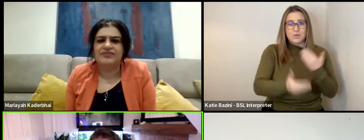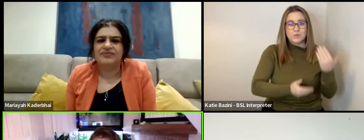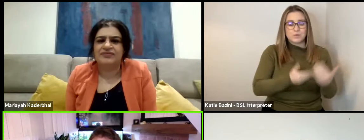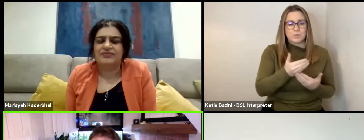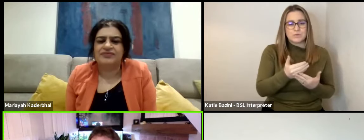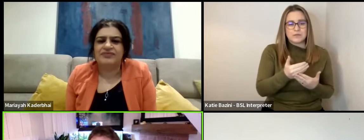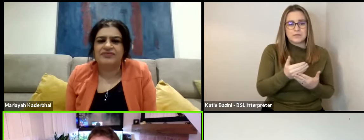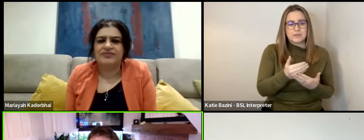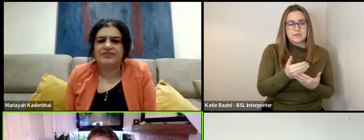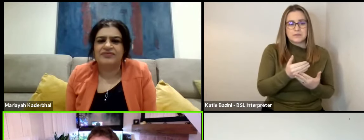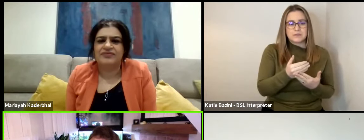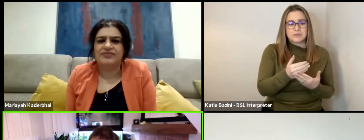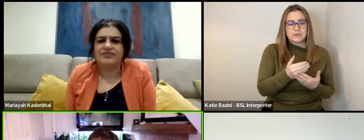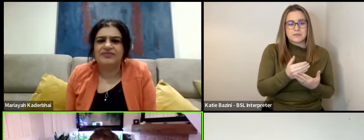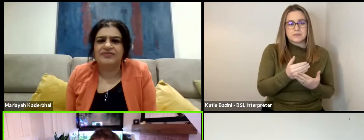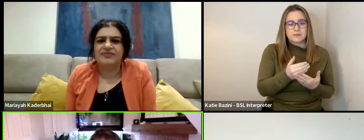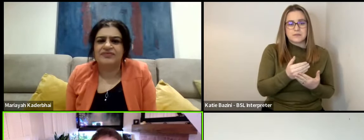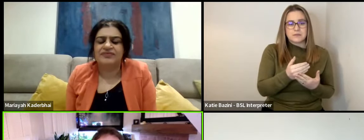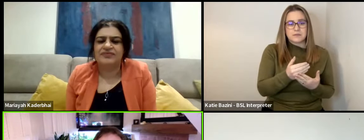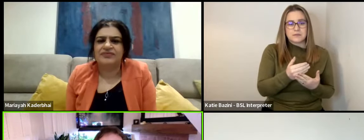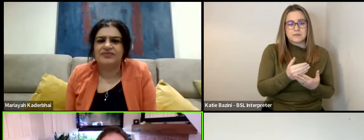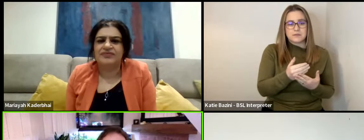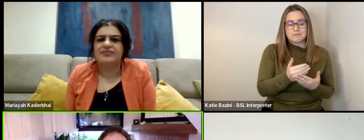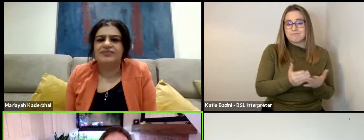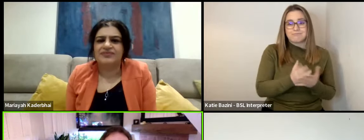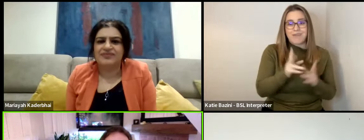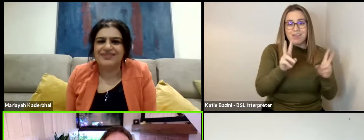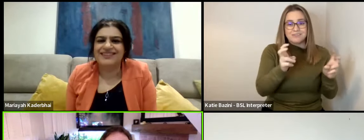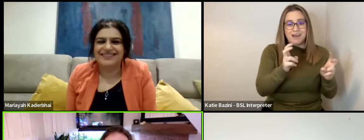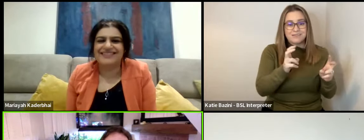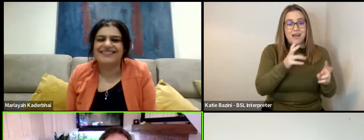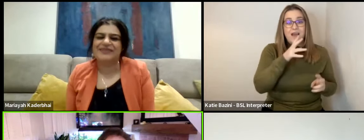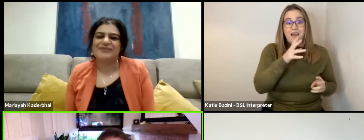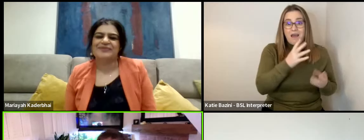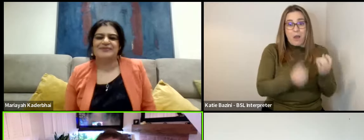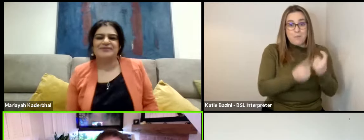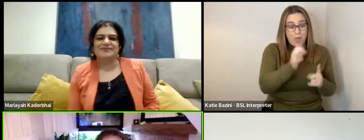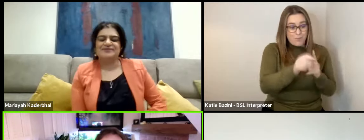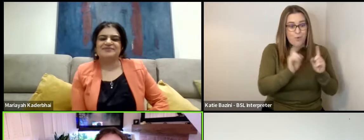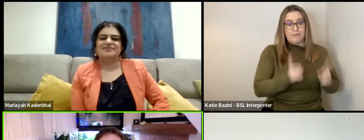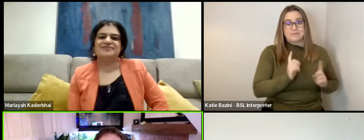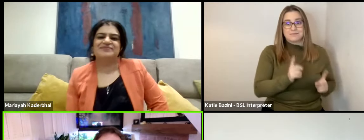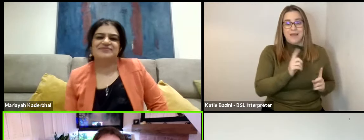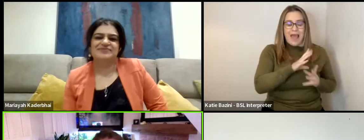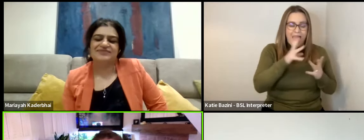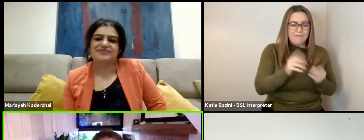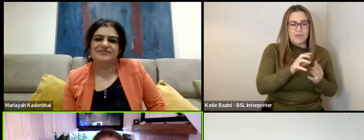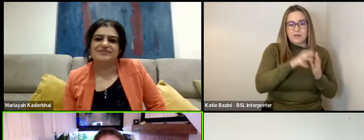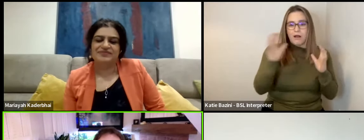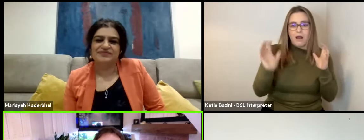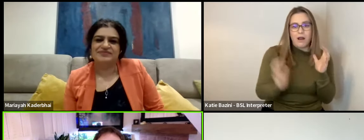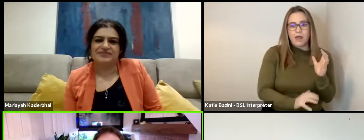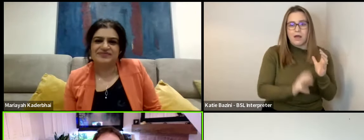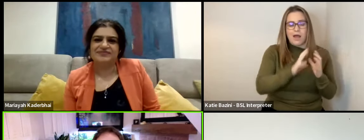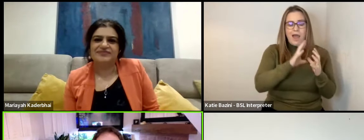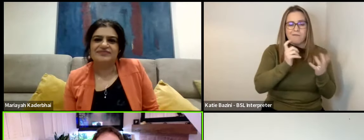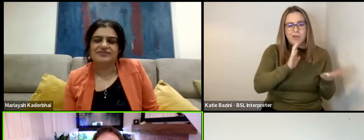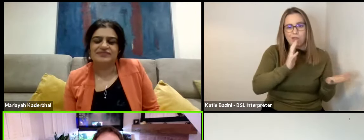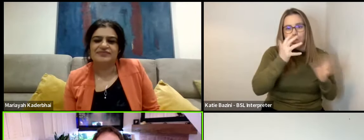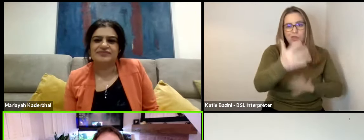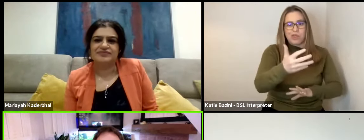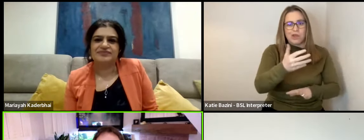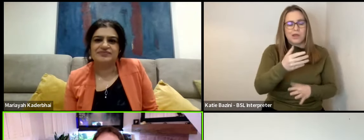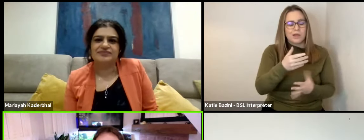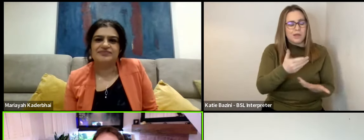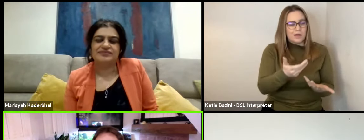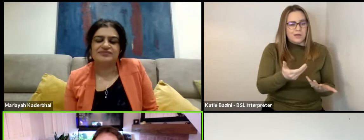it's in the title. It's a man at a boiling point. Everything's just collapsed. Everything's falling away from what he's had. Do you know